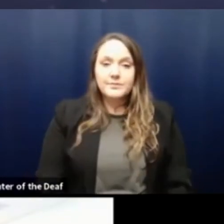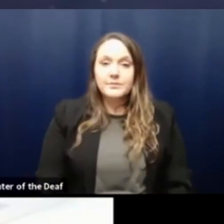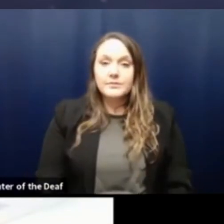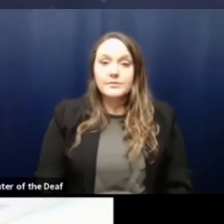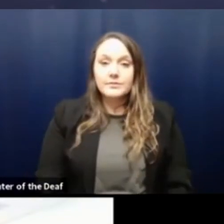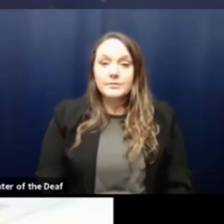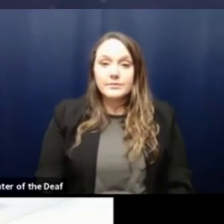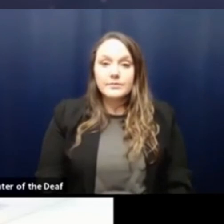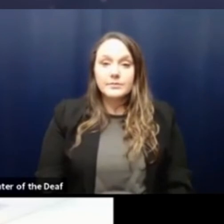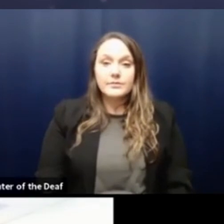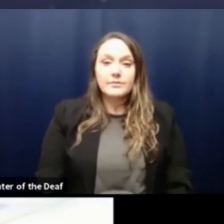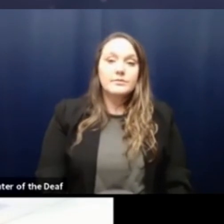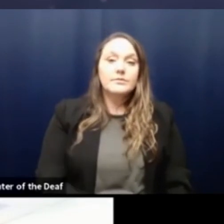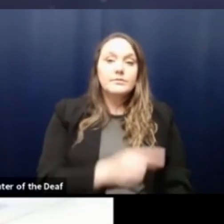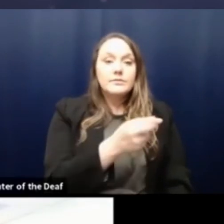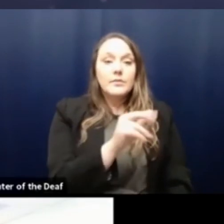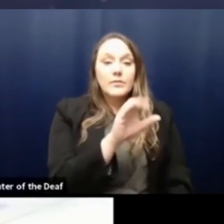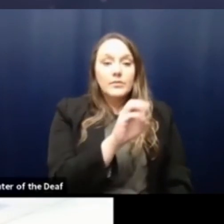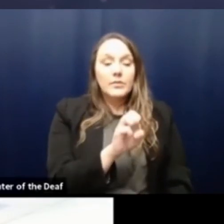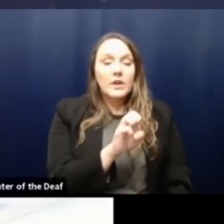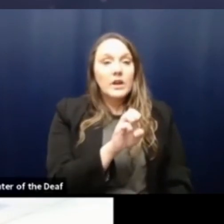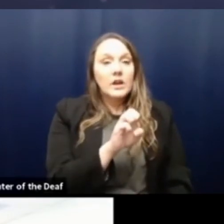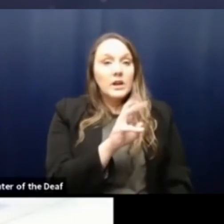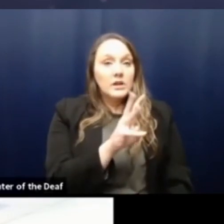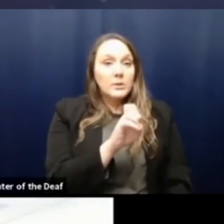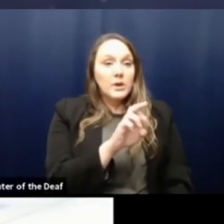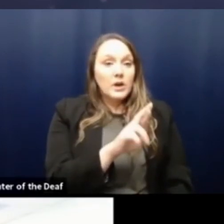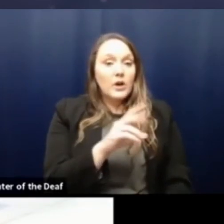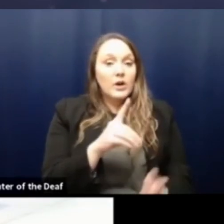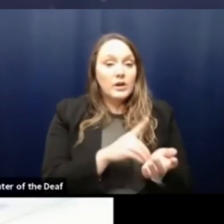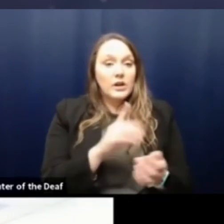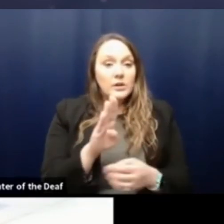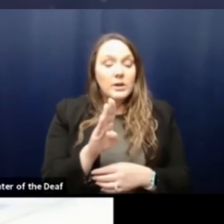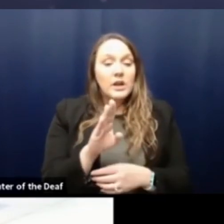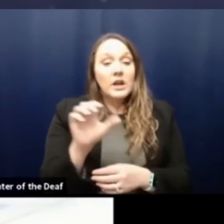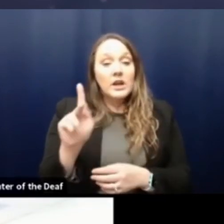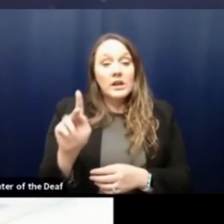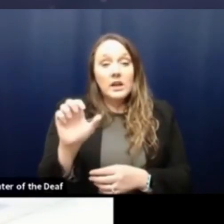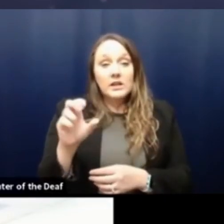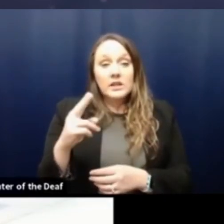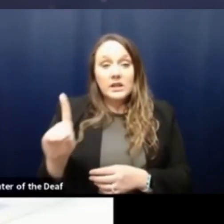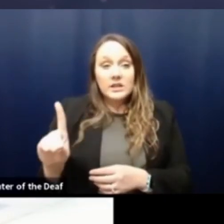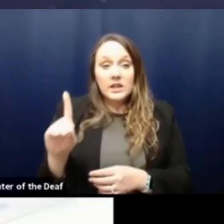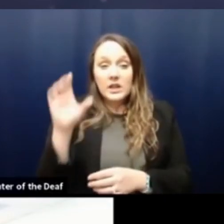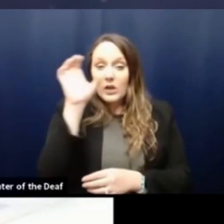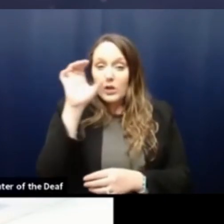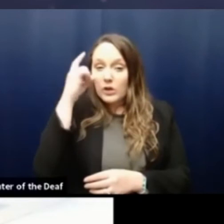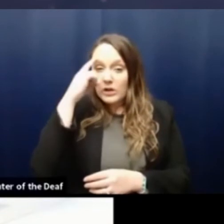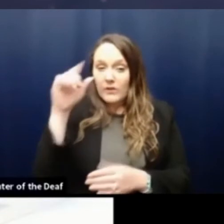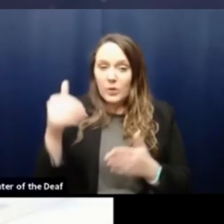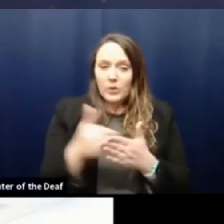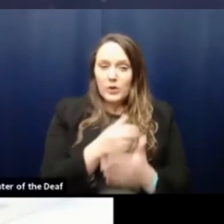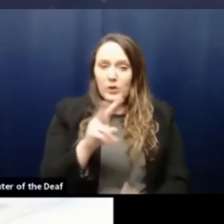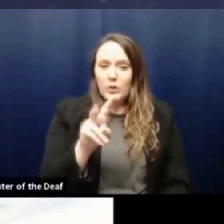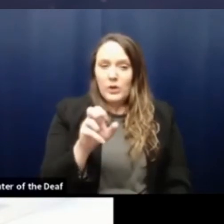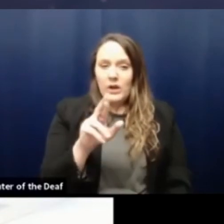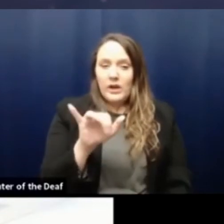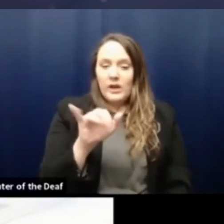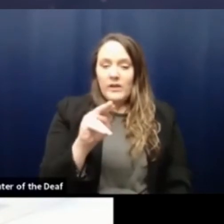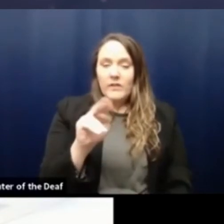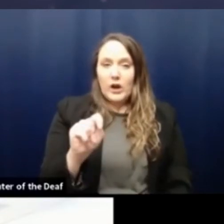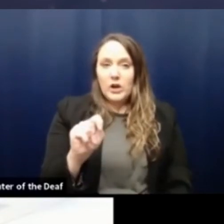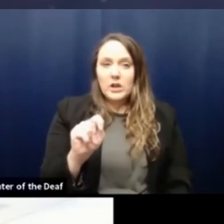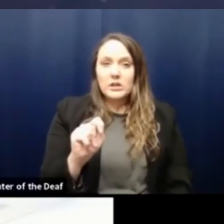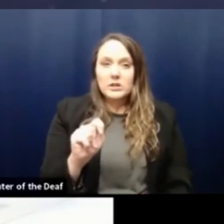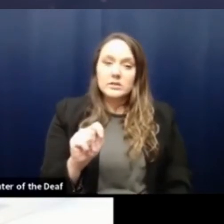Um, also from Grace with WBIR to Dr. Buchanan, is KCHD looking for the new variant? Um,